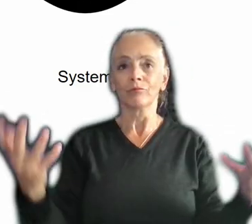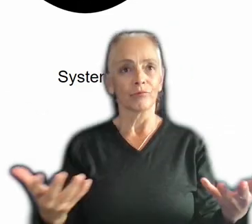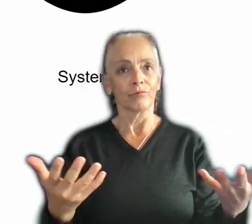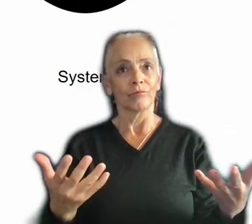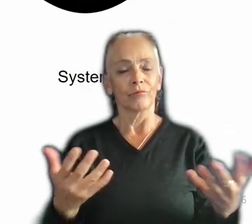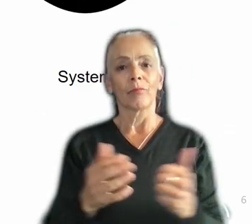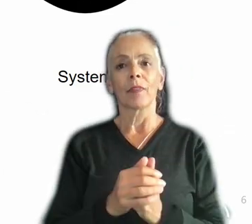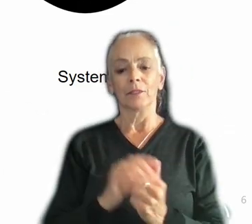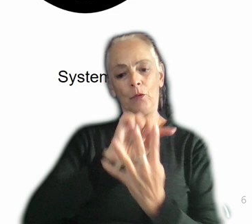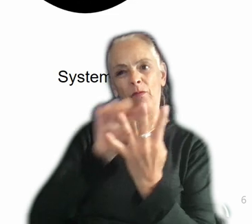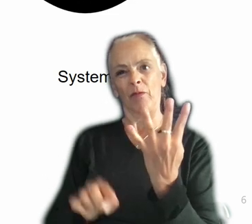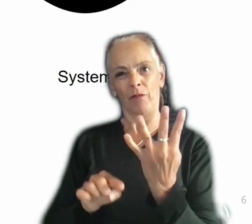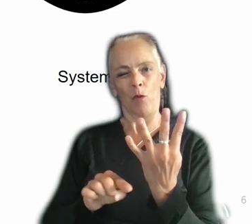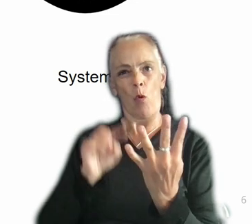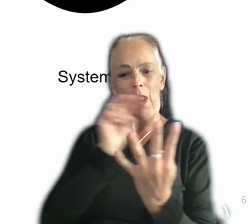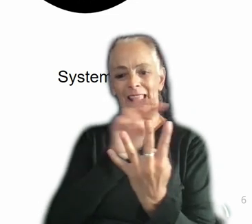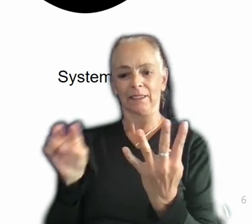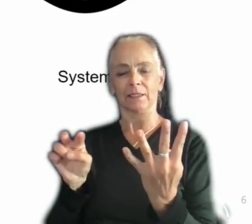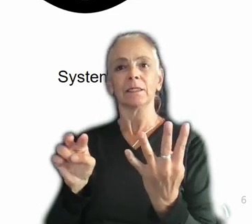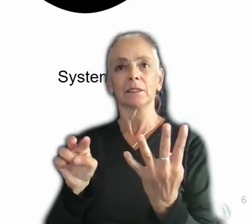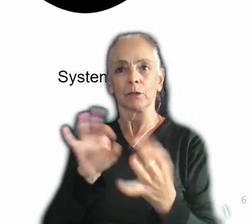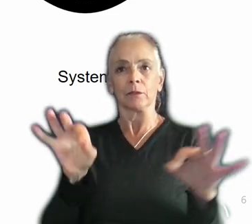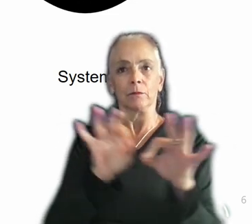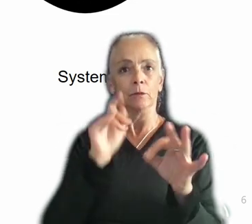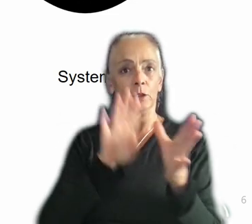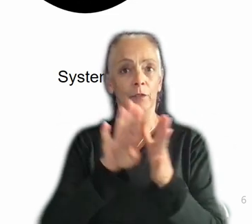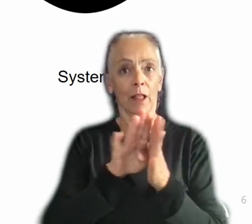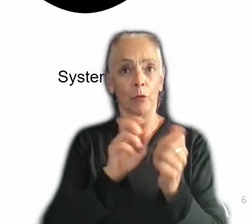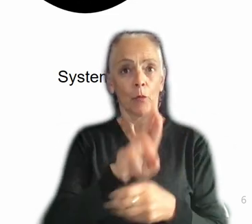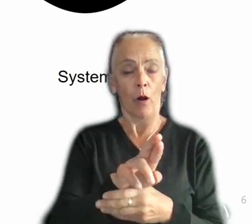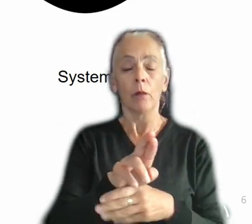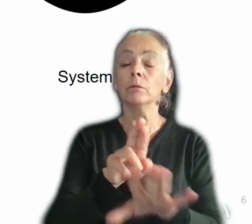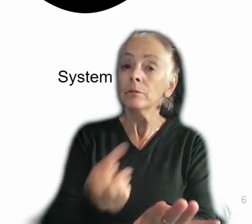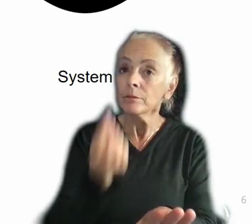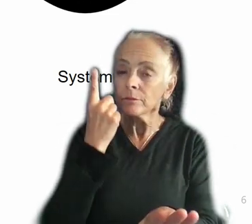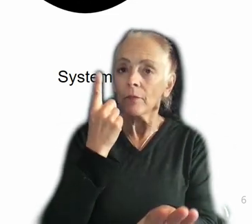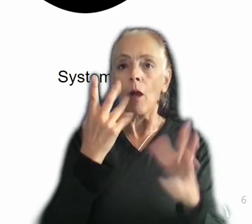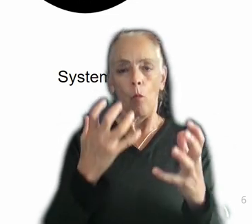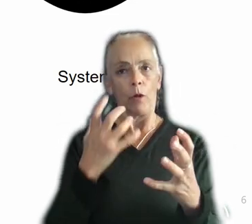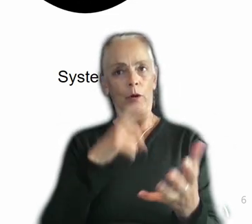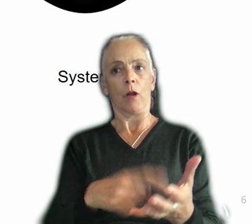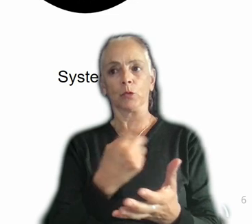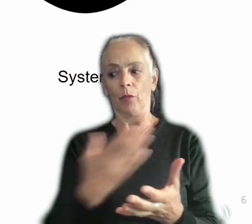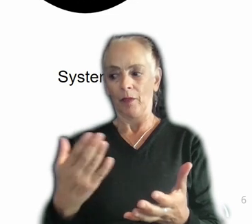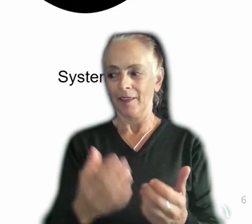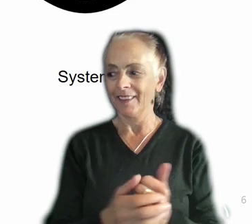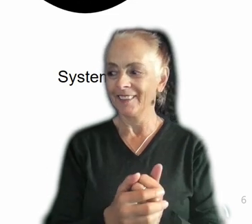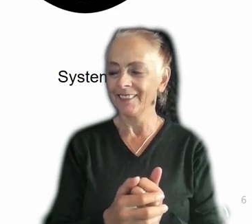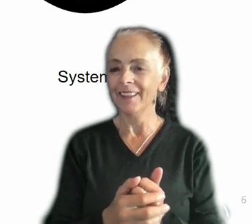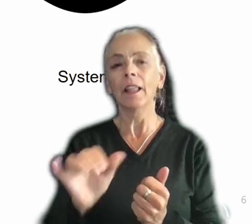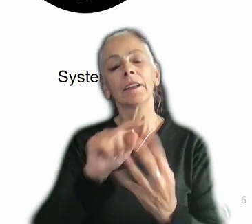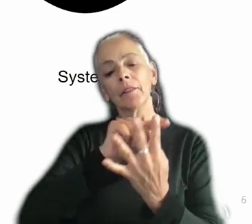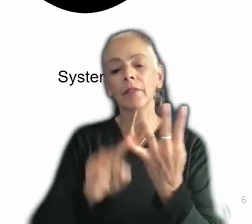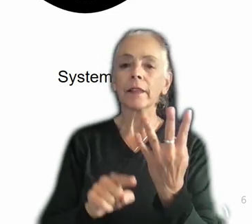lenses that I think are really key to be developed in a UR. But at the same time, I do want to acknowledge one that is missing, right? I show this these as like, these are